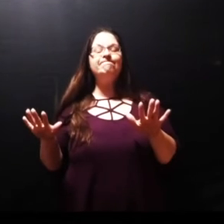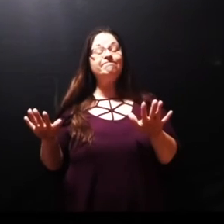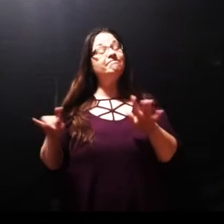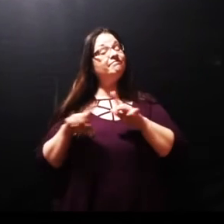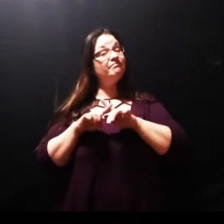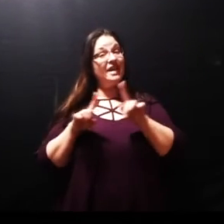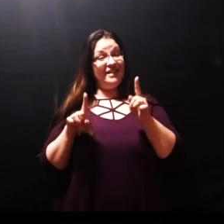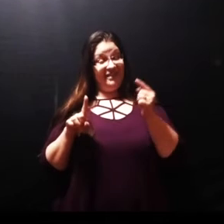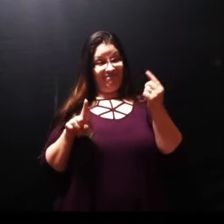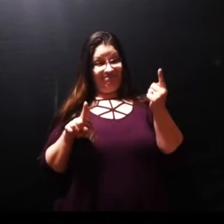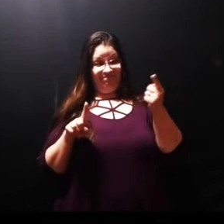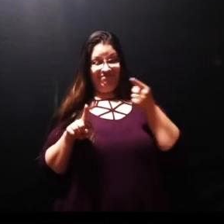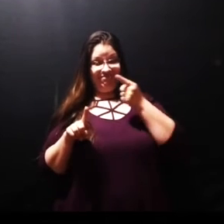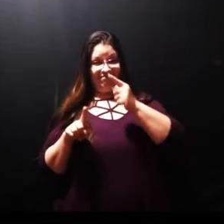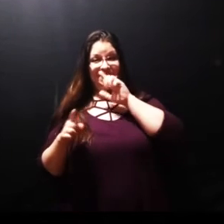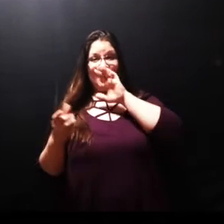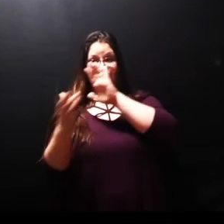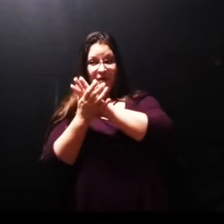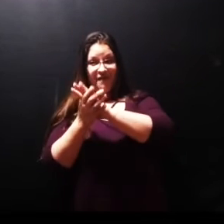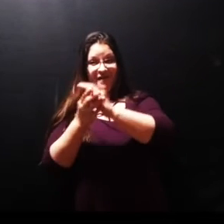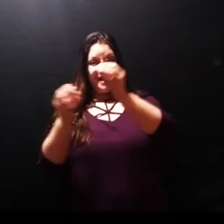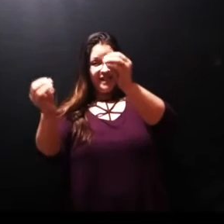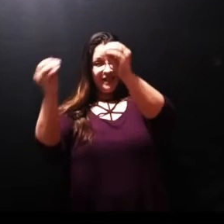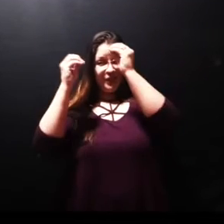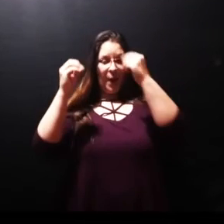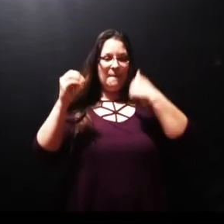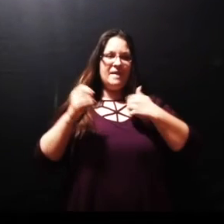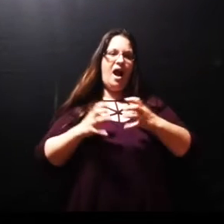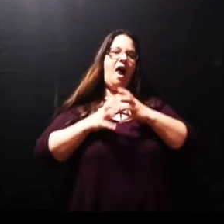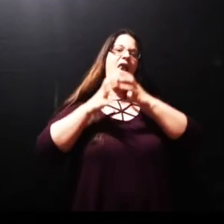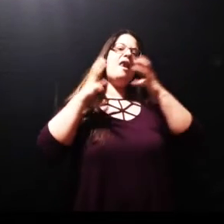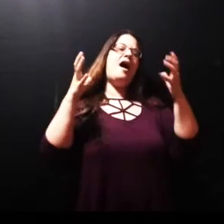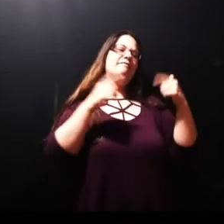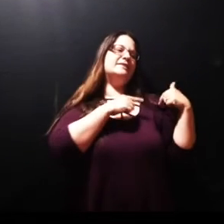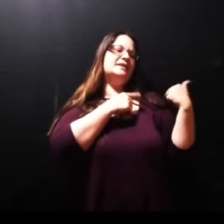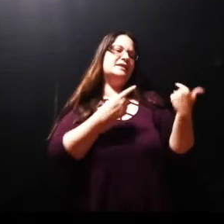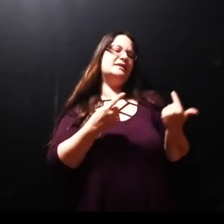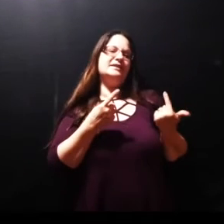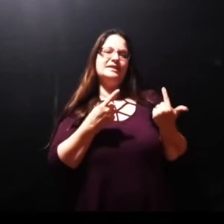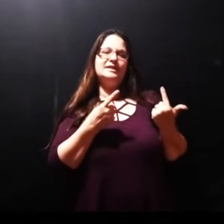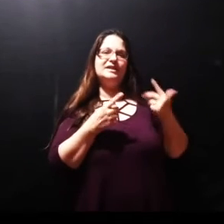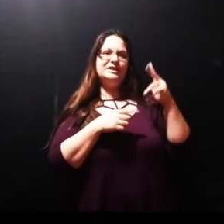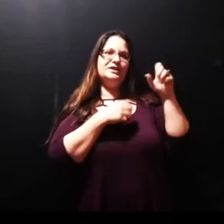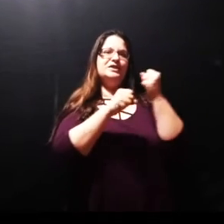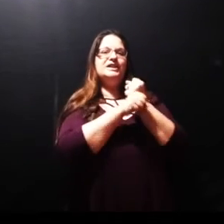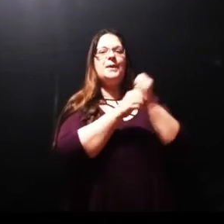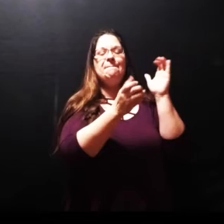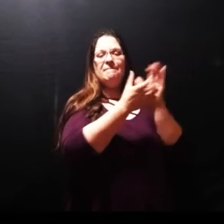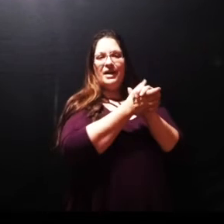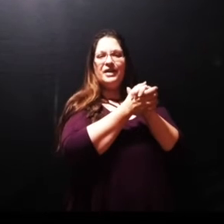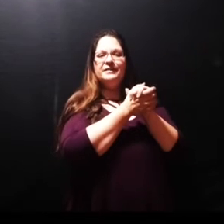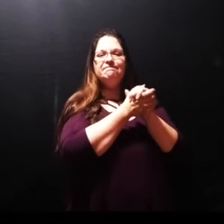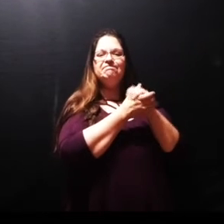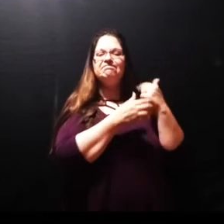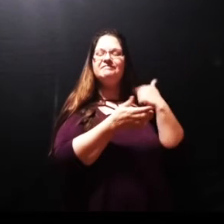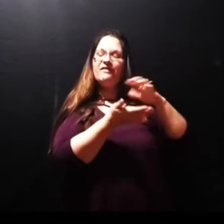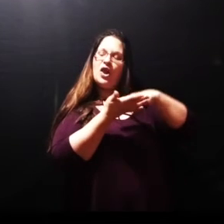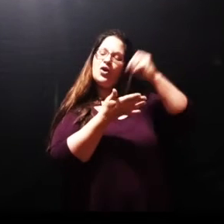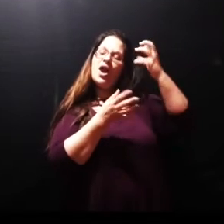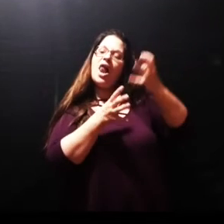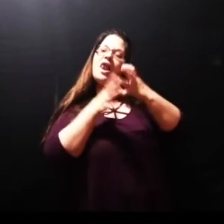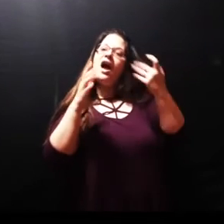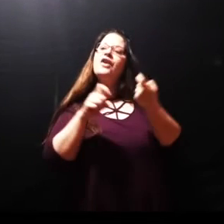my old keyed up personality has learned a lot from the contemplative godly woman that God gave to me